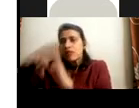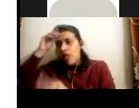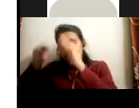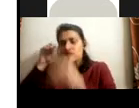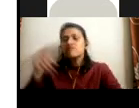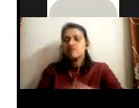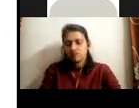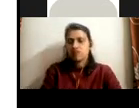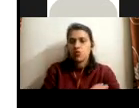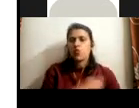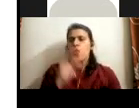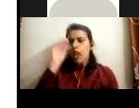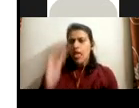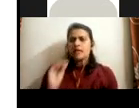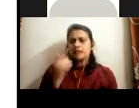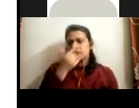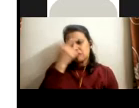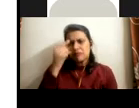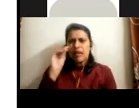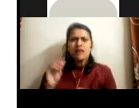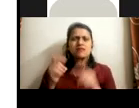skill on which the, the, the person will be trained.